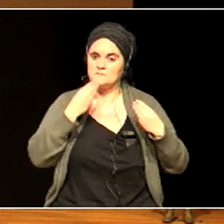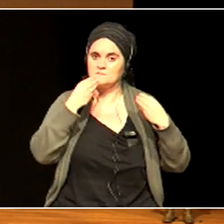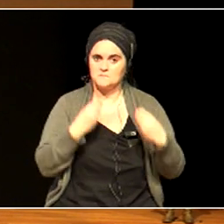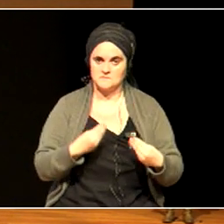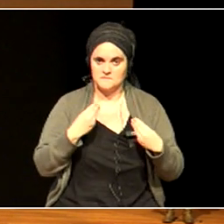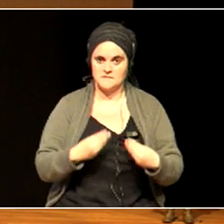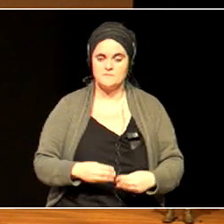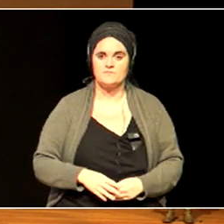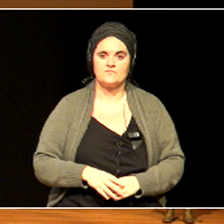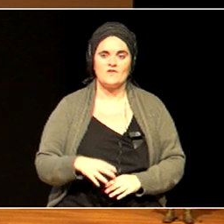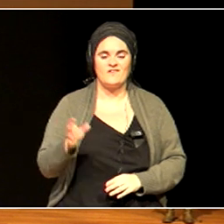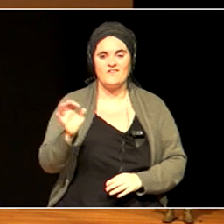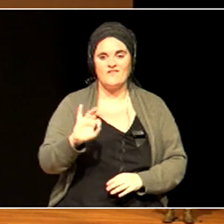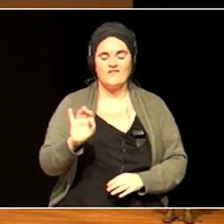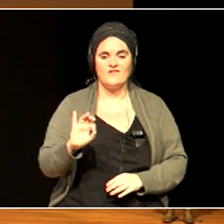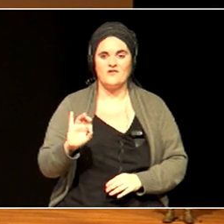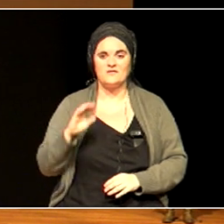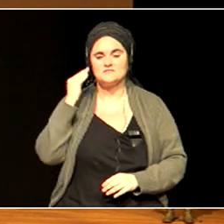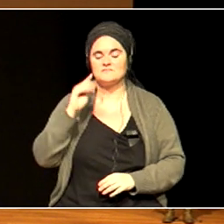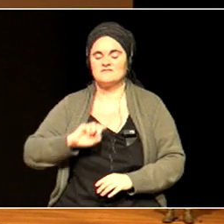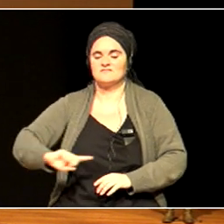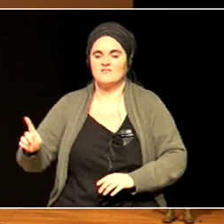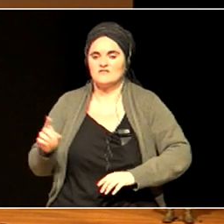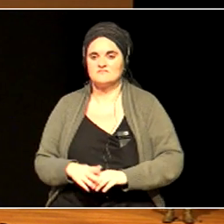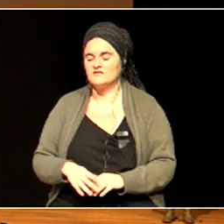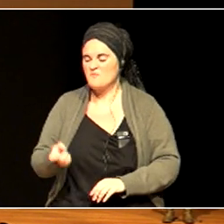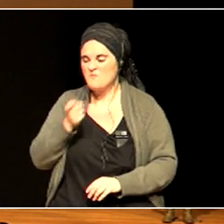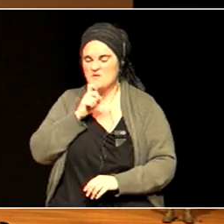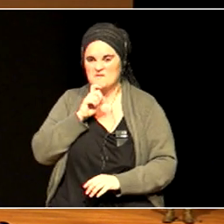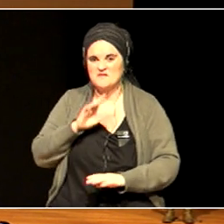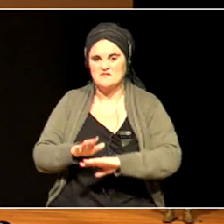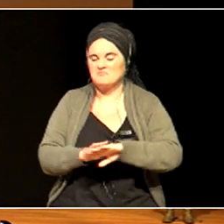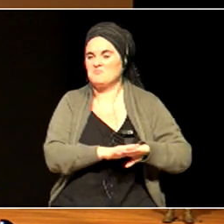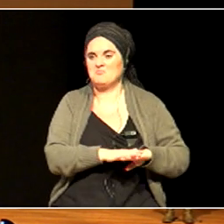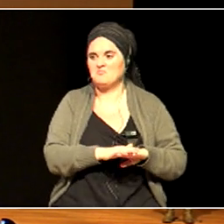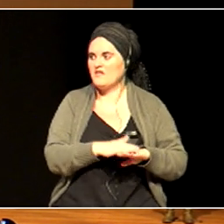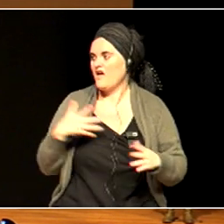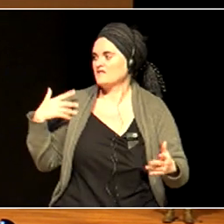that's too difficult. We'll carry on as we are. Thank you very much.